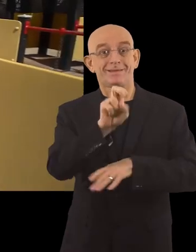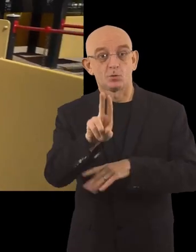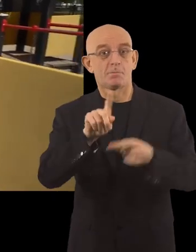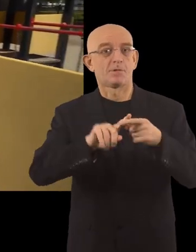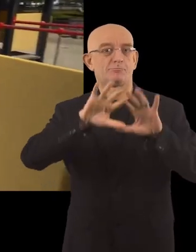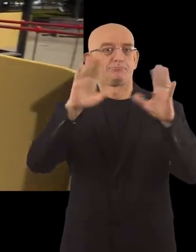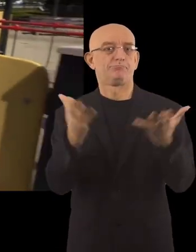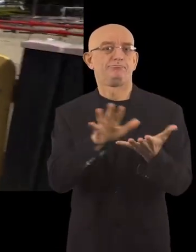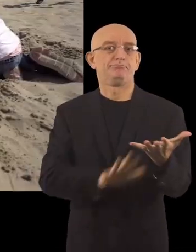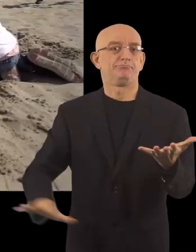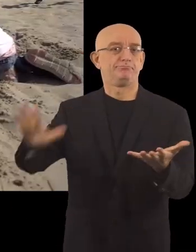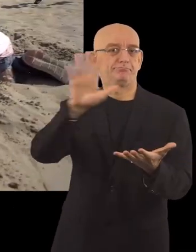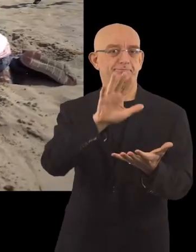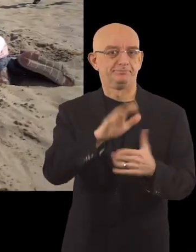beyond.